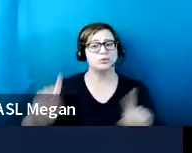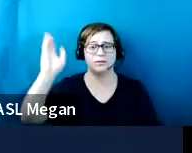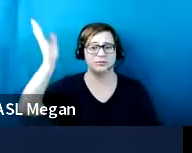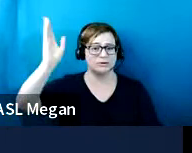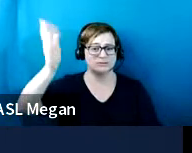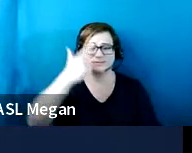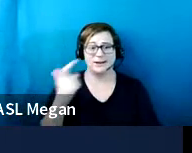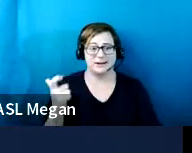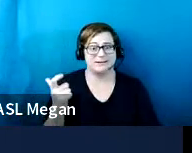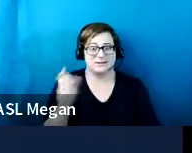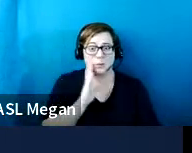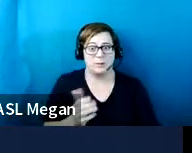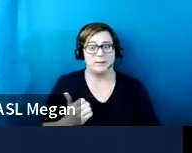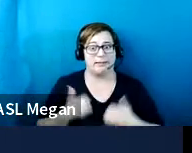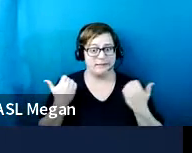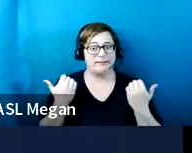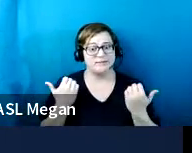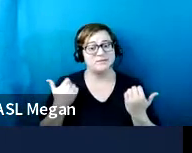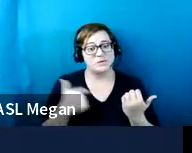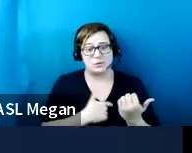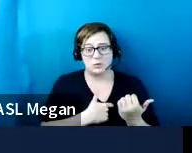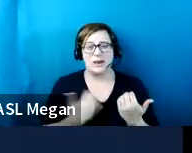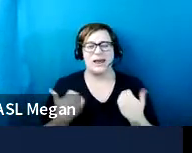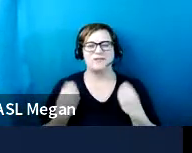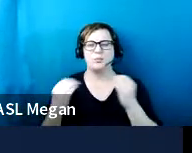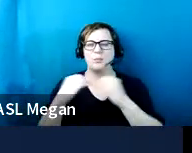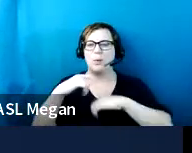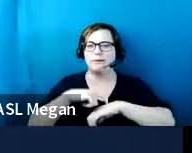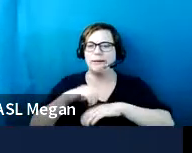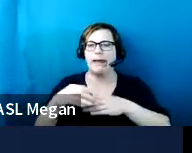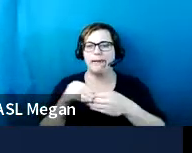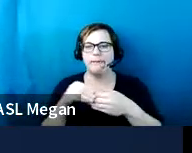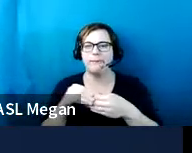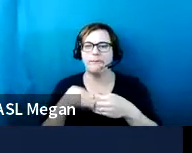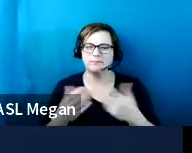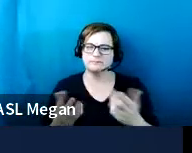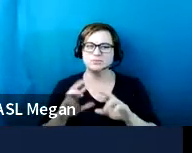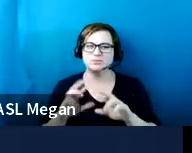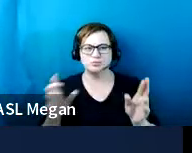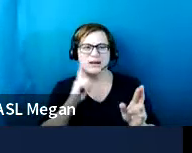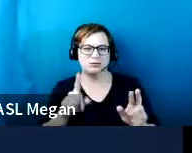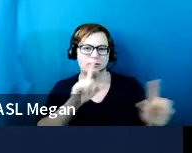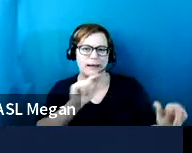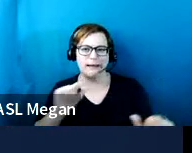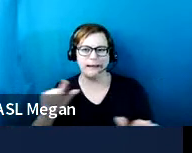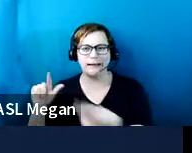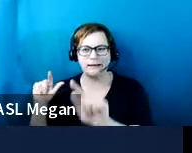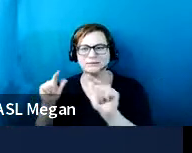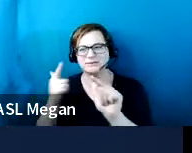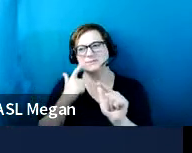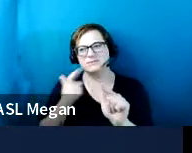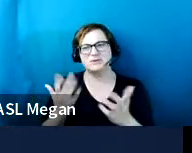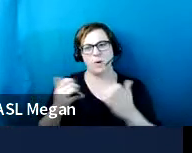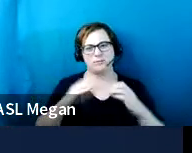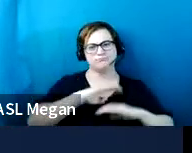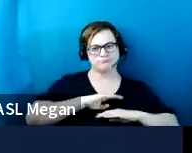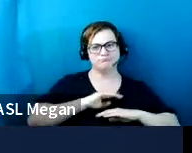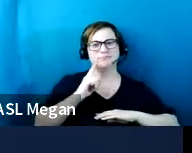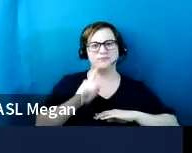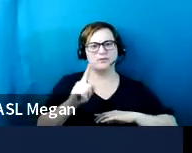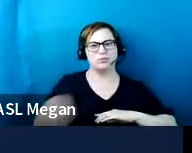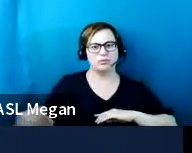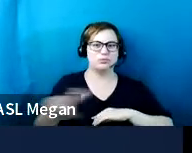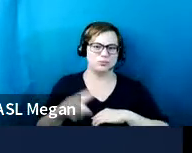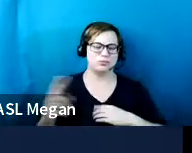because it'll be webinar where we have more time than normal for you to answer questions. Cause we want to make sure it's a, a Q